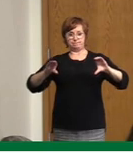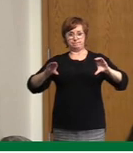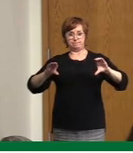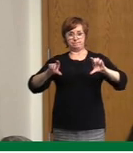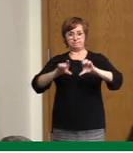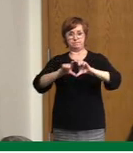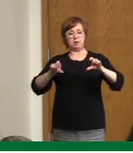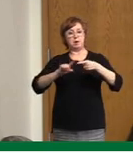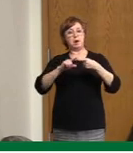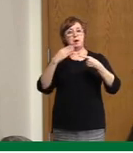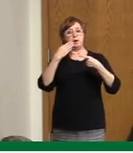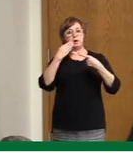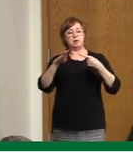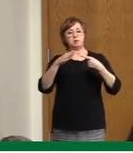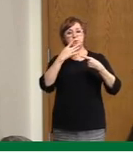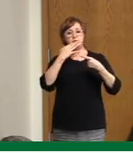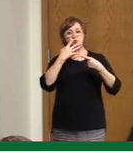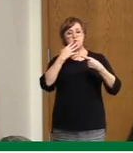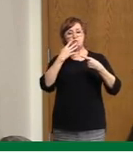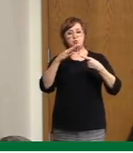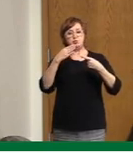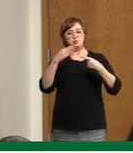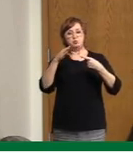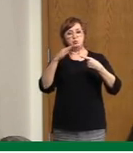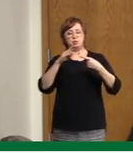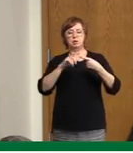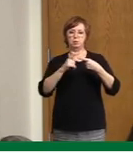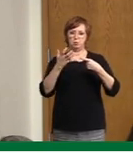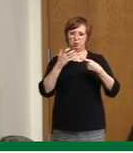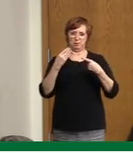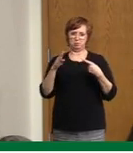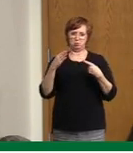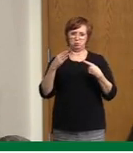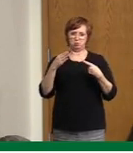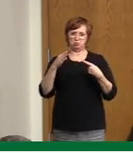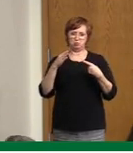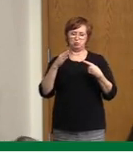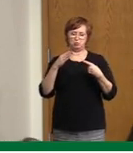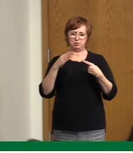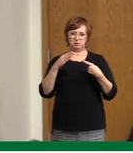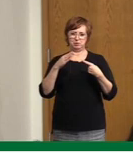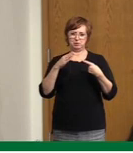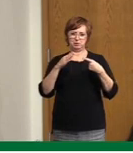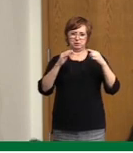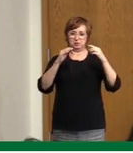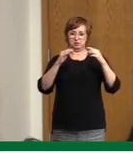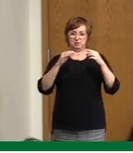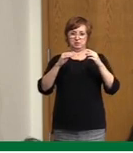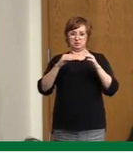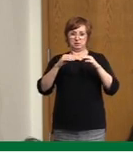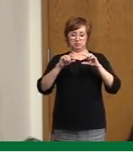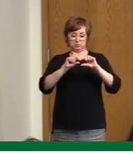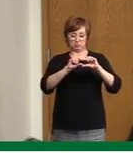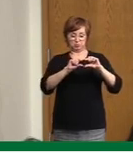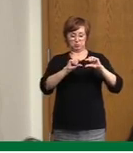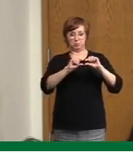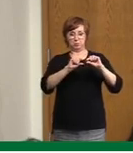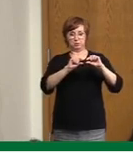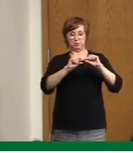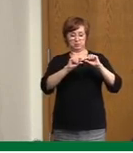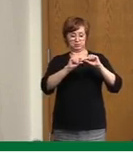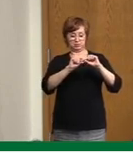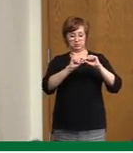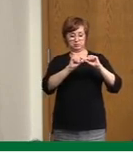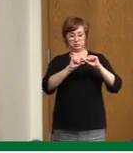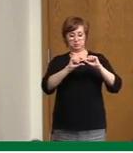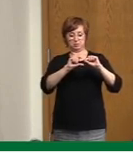see that the blue line is where we want to be. We want to be, you know, less than certainly the